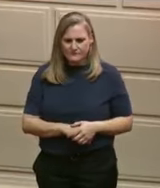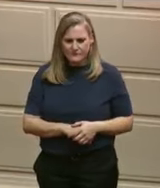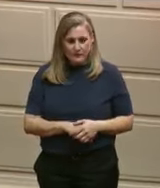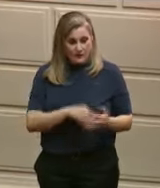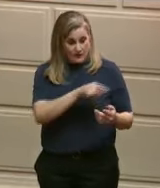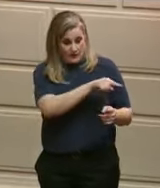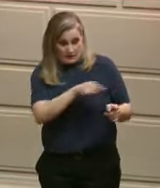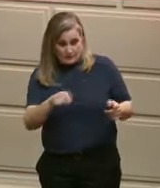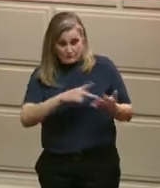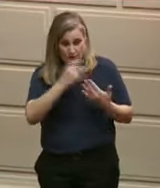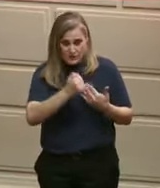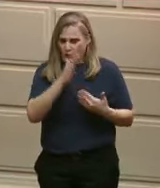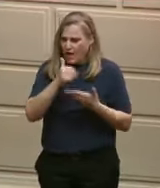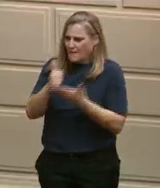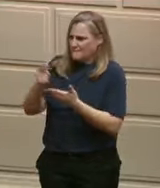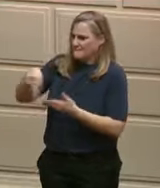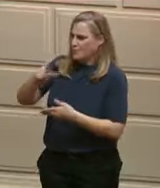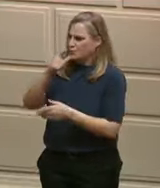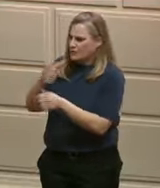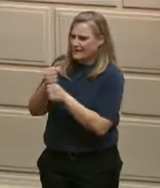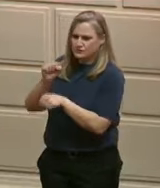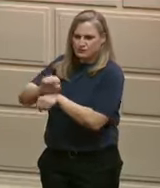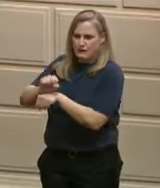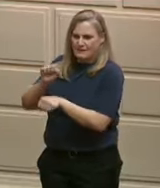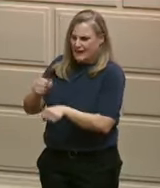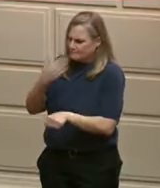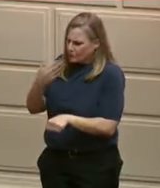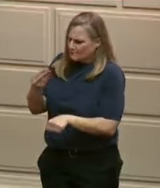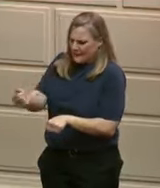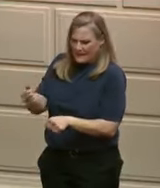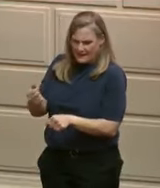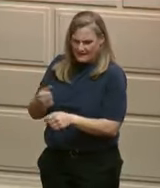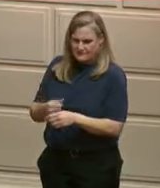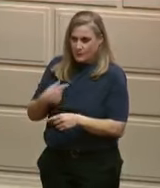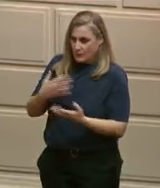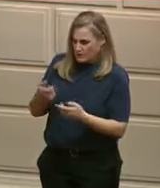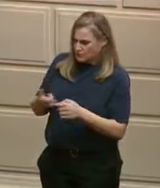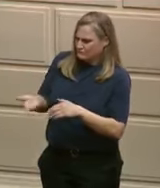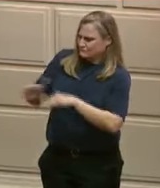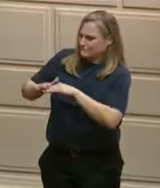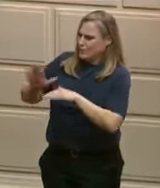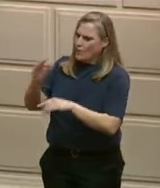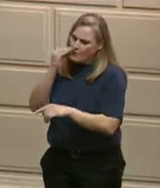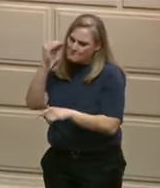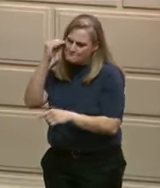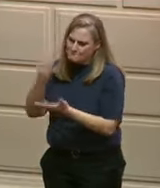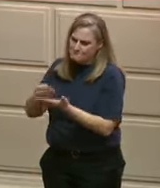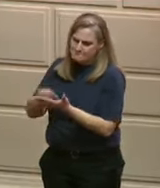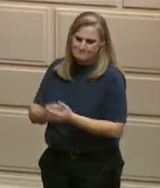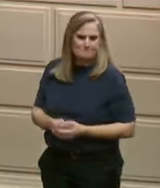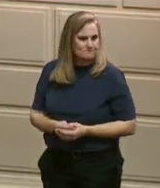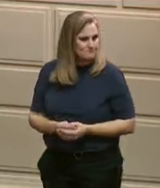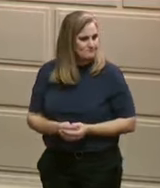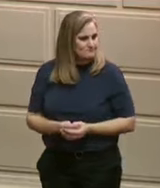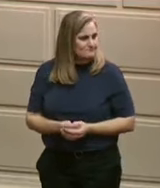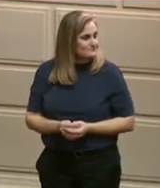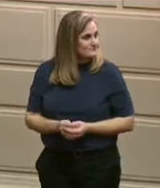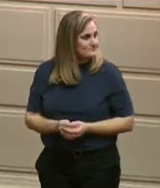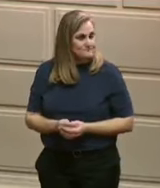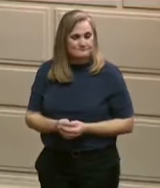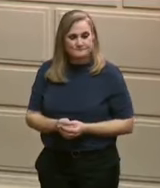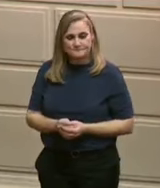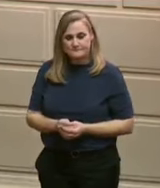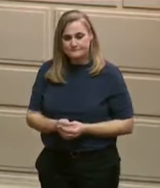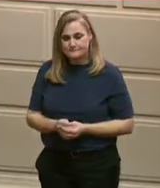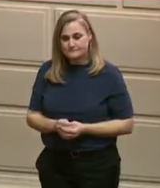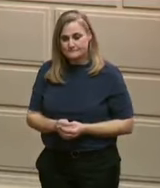and help raise incomes across our state. The impact, an impact that will be felt for decades